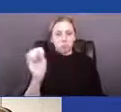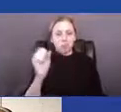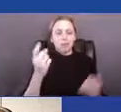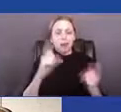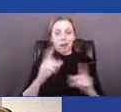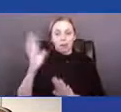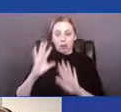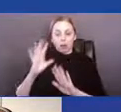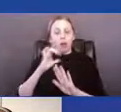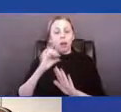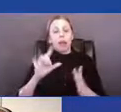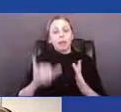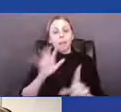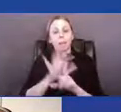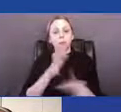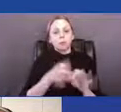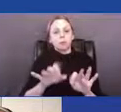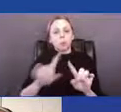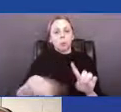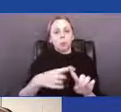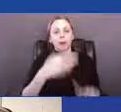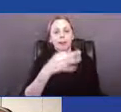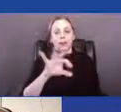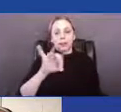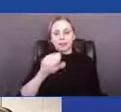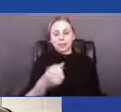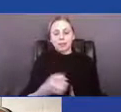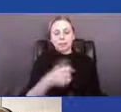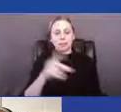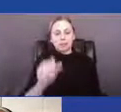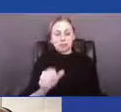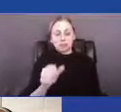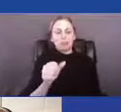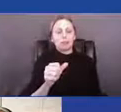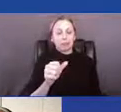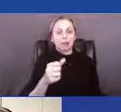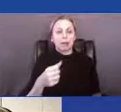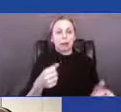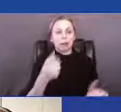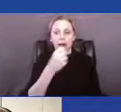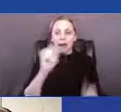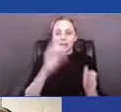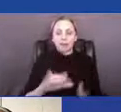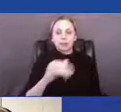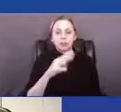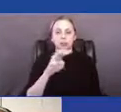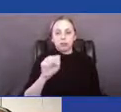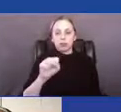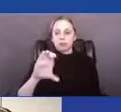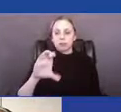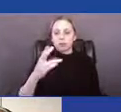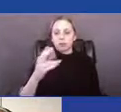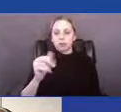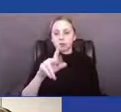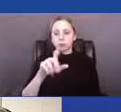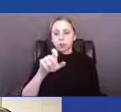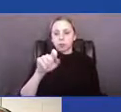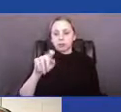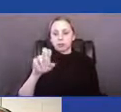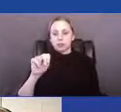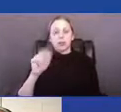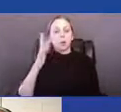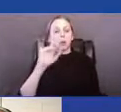popularized in the 1990s by disability activist James Charleston through its use by South African disability